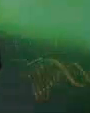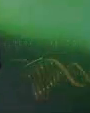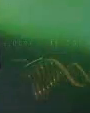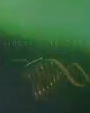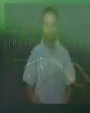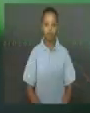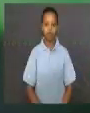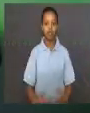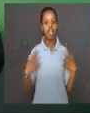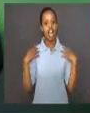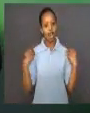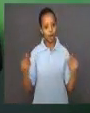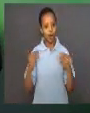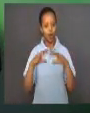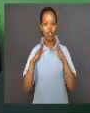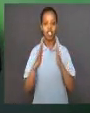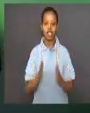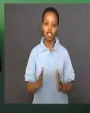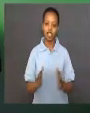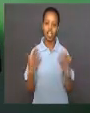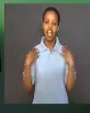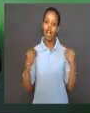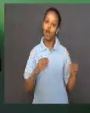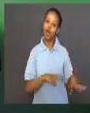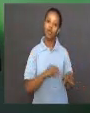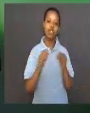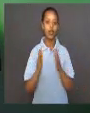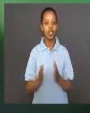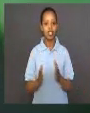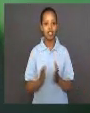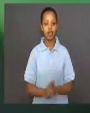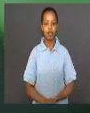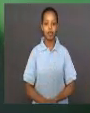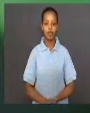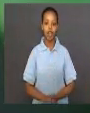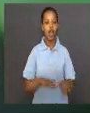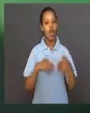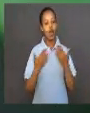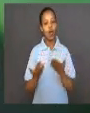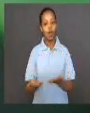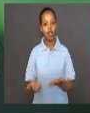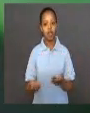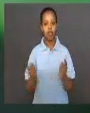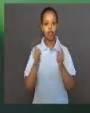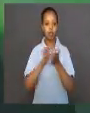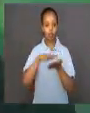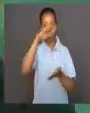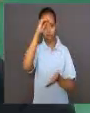Hello, teacher. Hello, students. Welcome to our lesson.